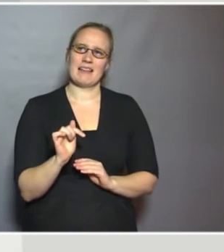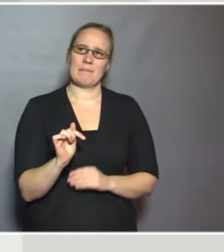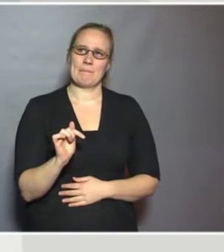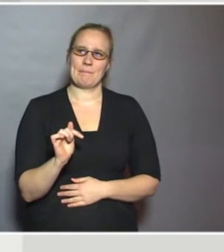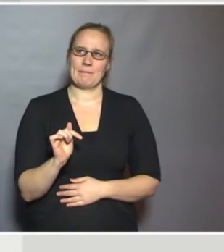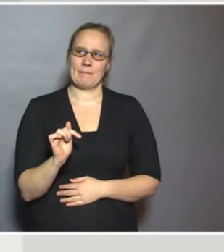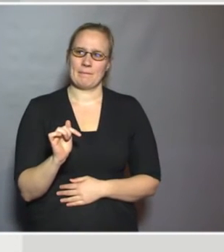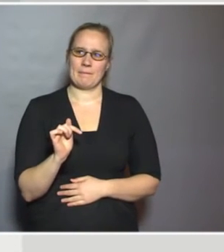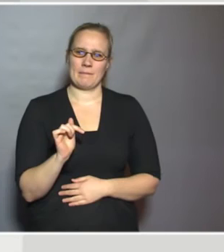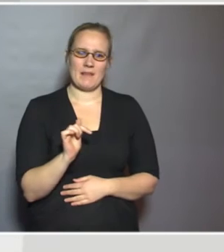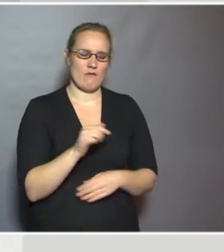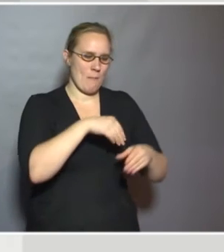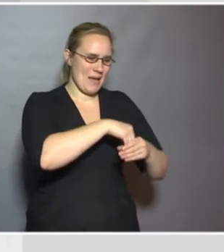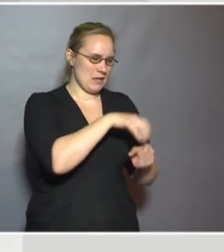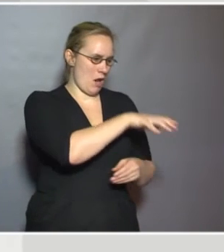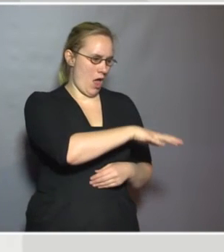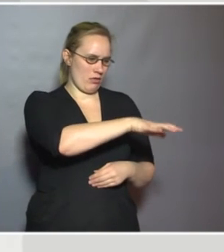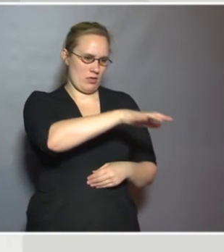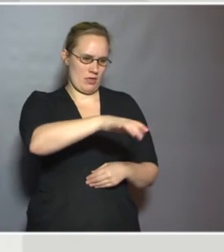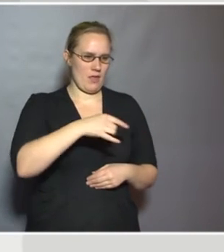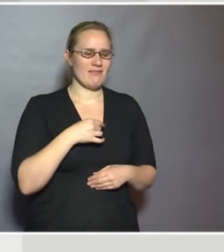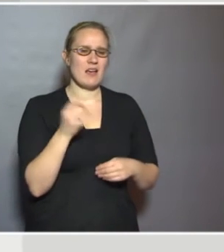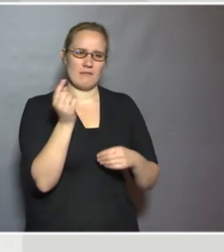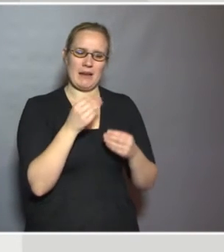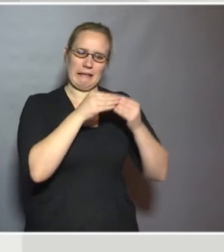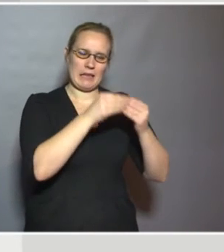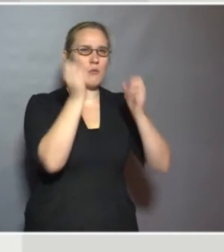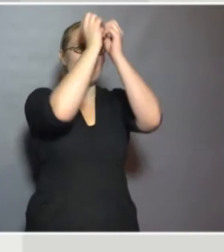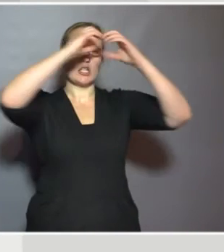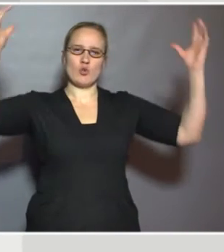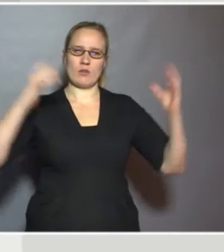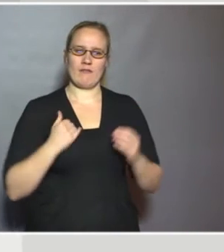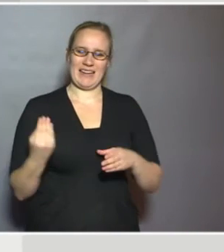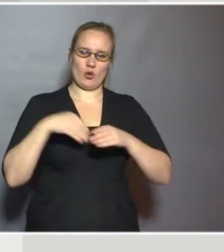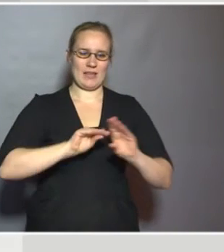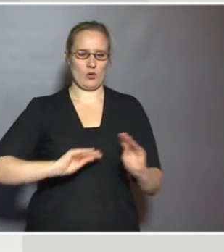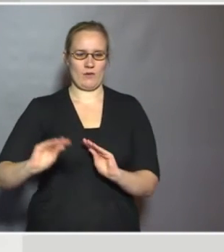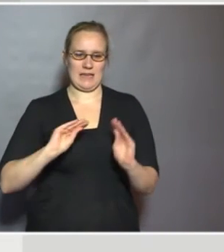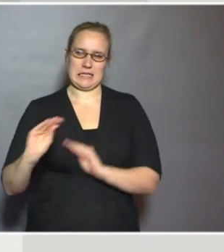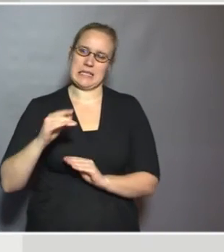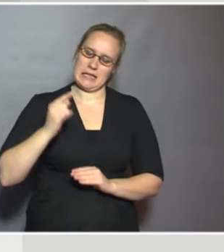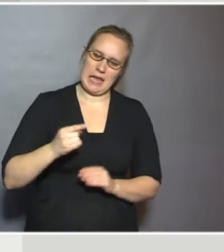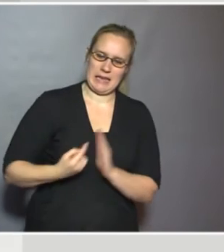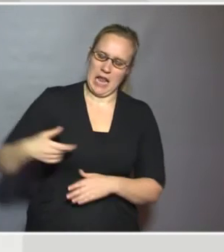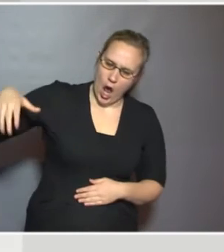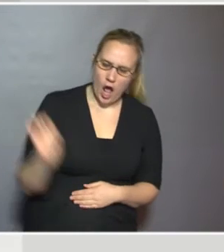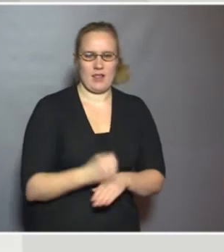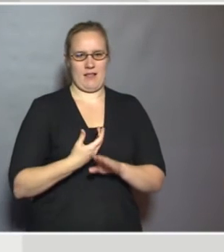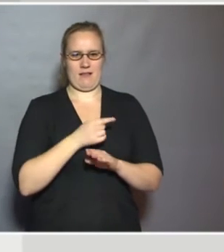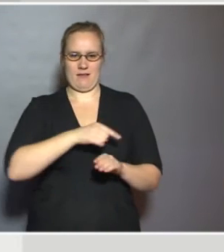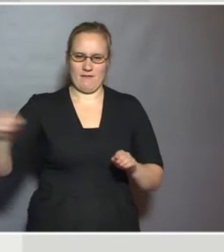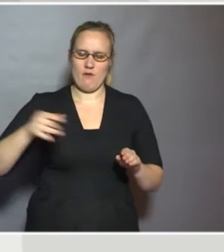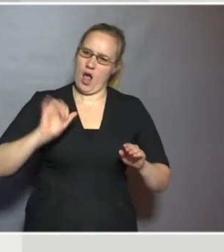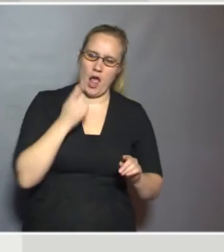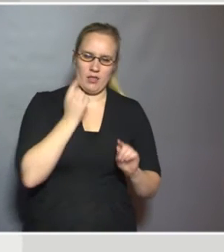our member countries have agreed that the vision for inclusive education is all learners at any age